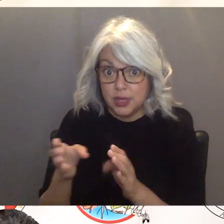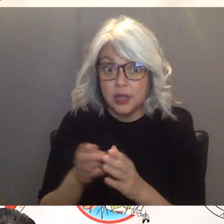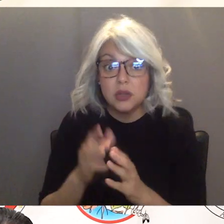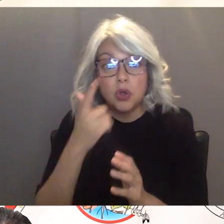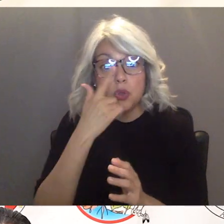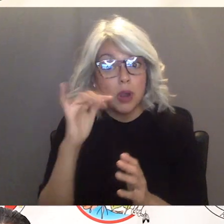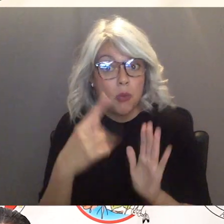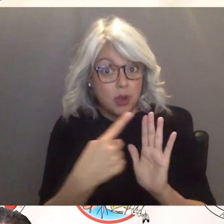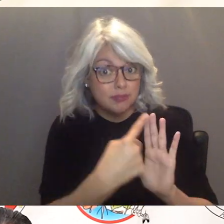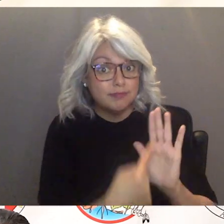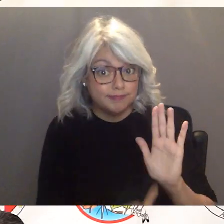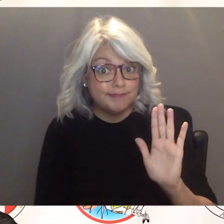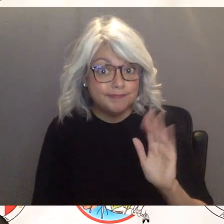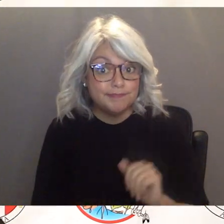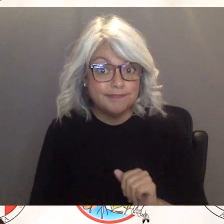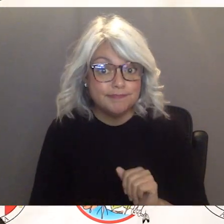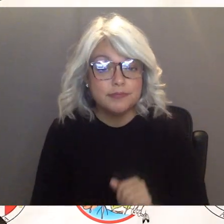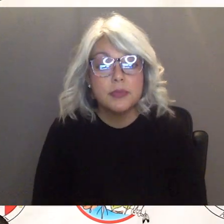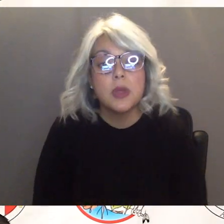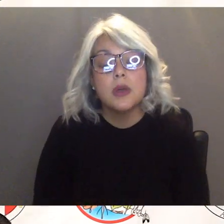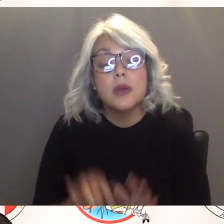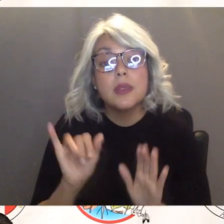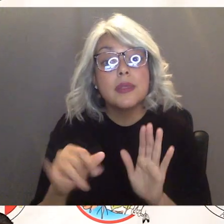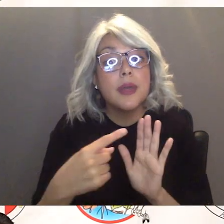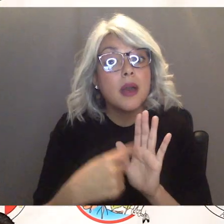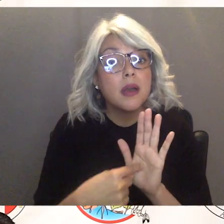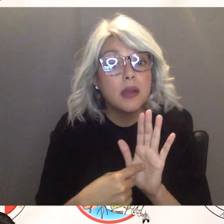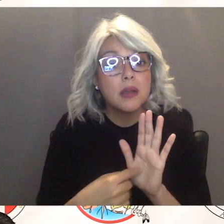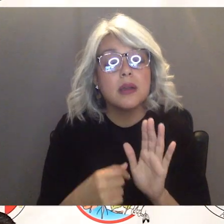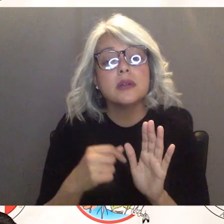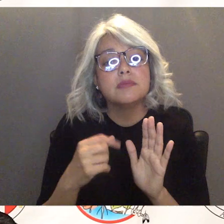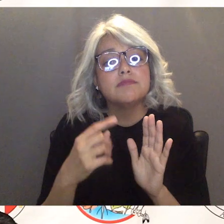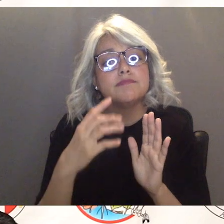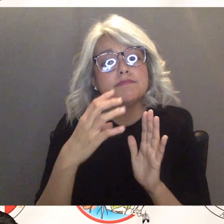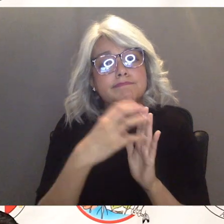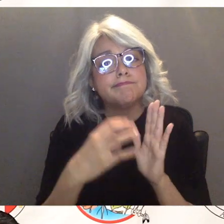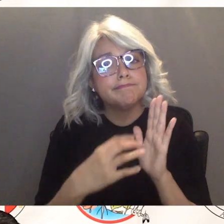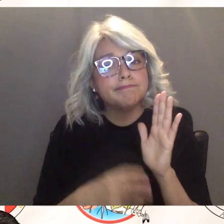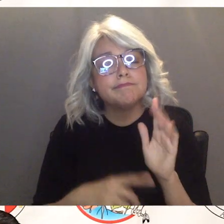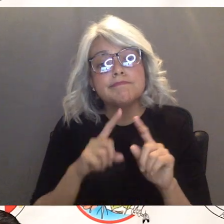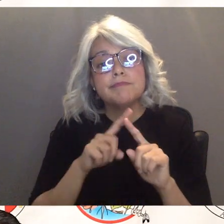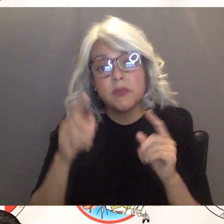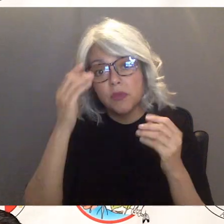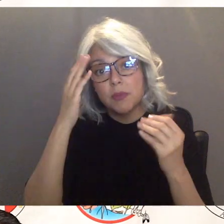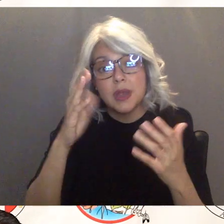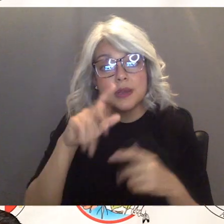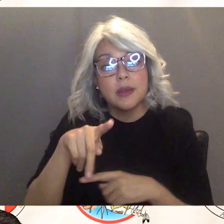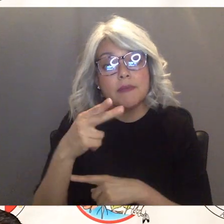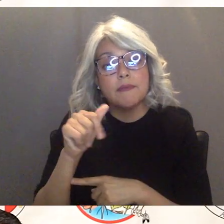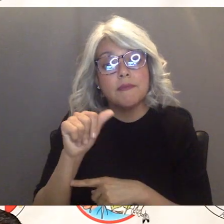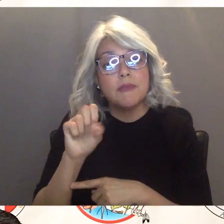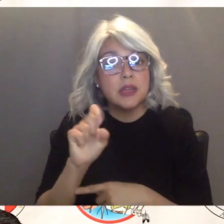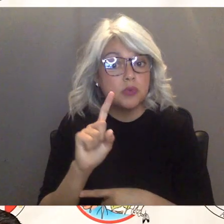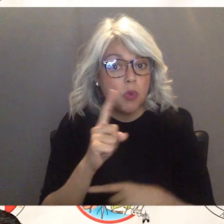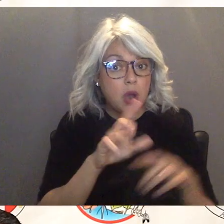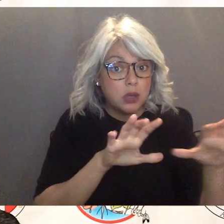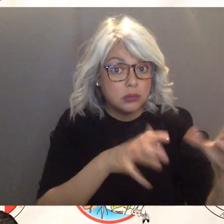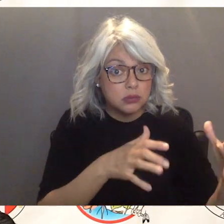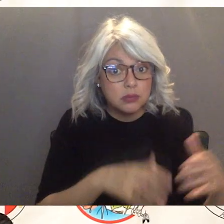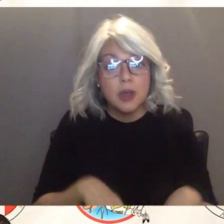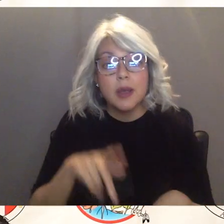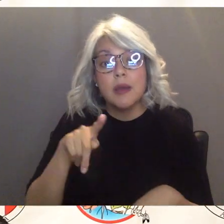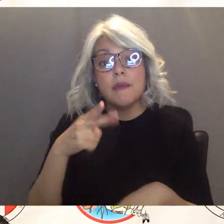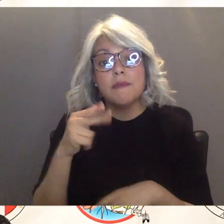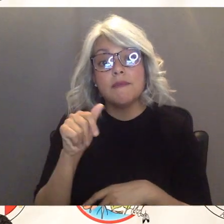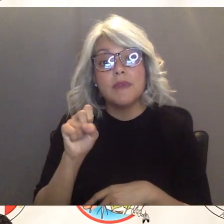it uh it talks about our phase one phase two and phase three